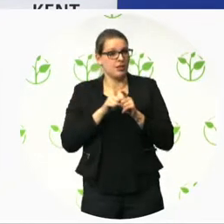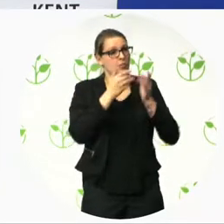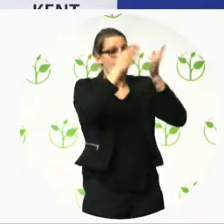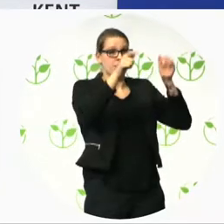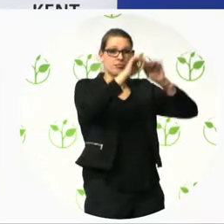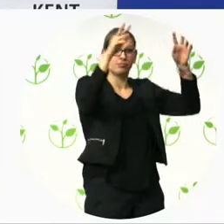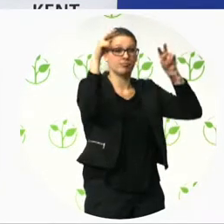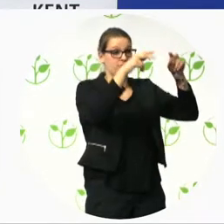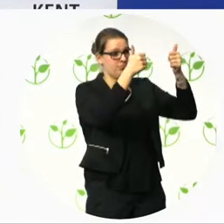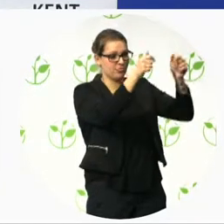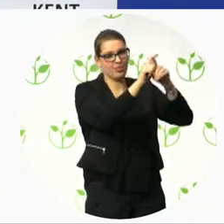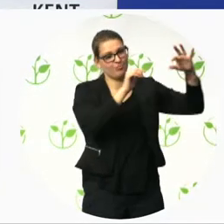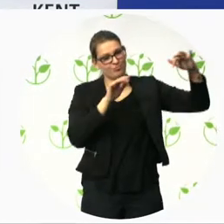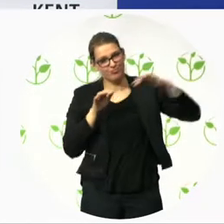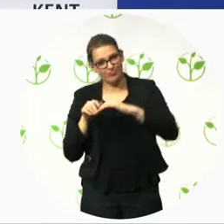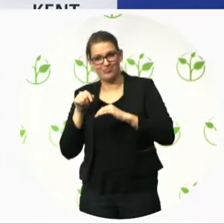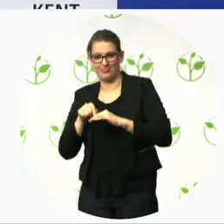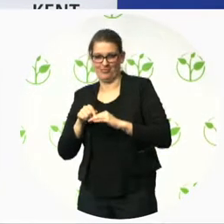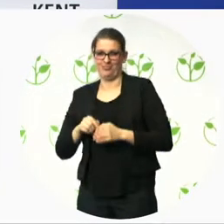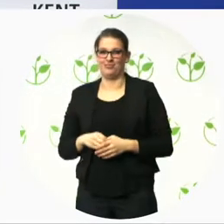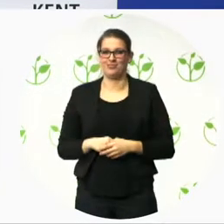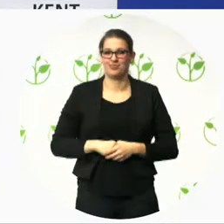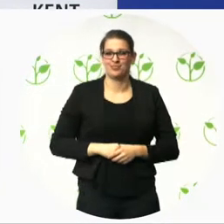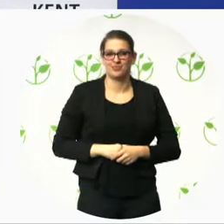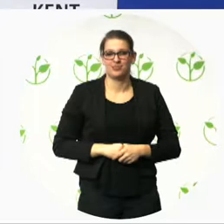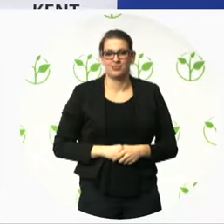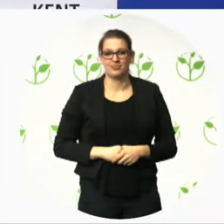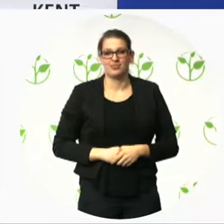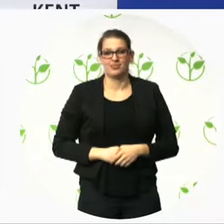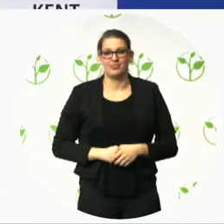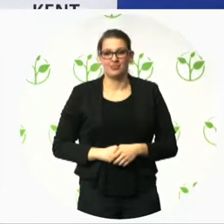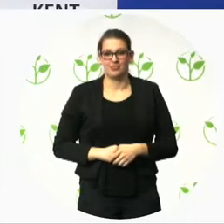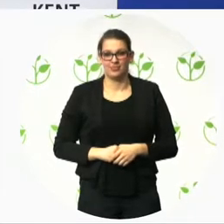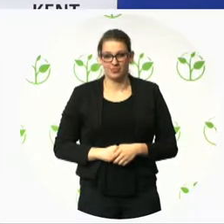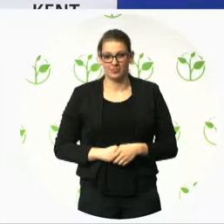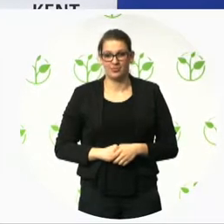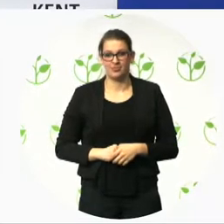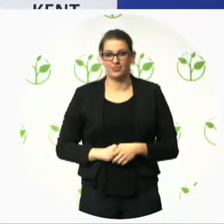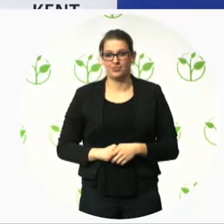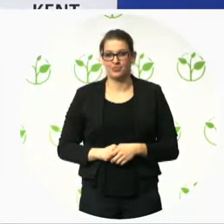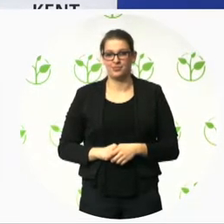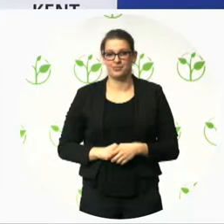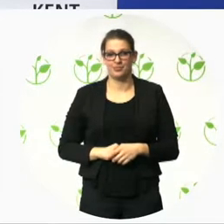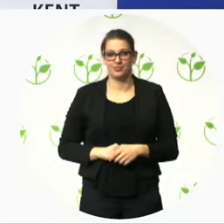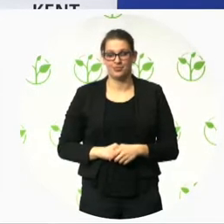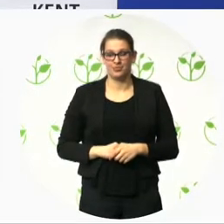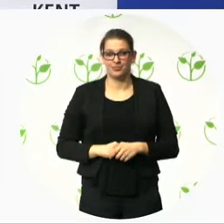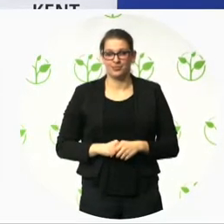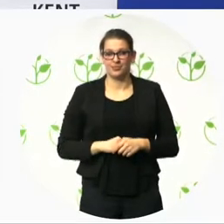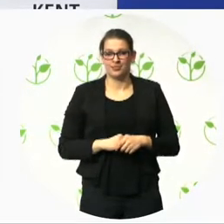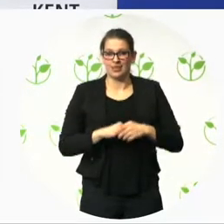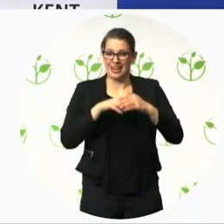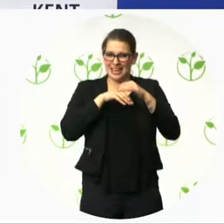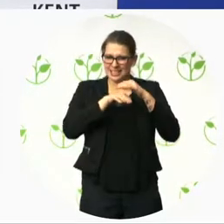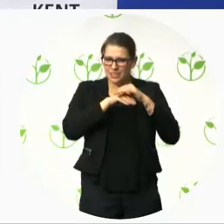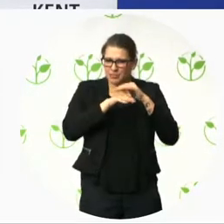The minimum level of accessibility aimed at is based on the existing European standards. I'm not going to read out all those